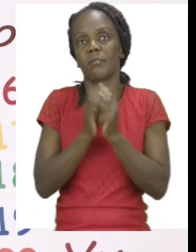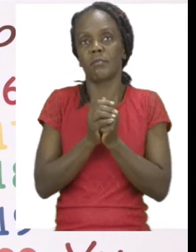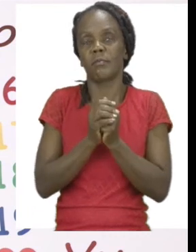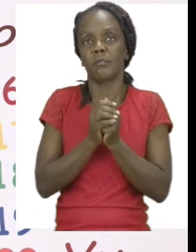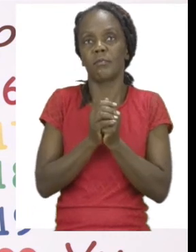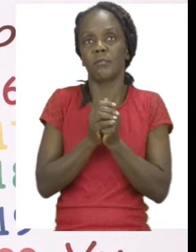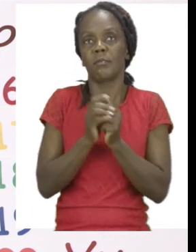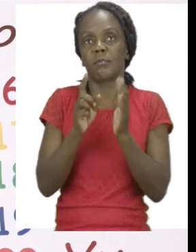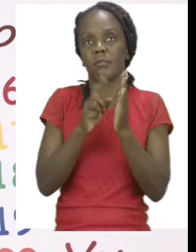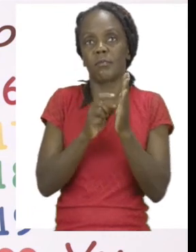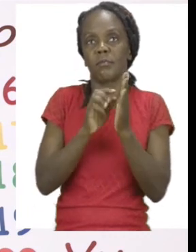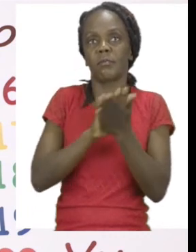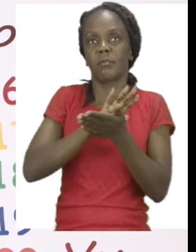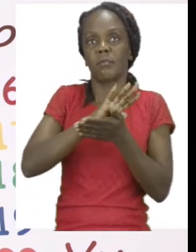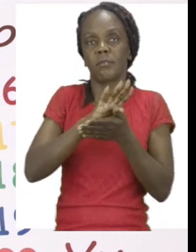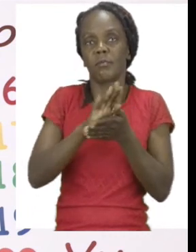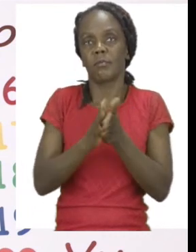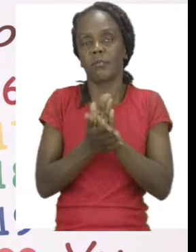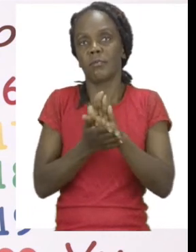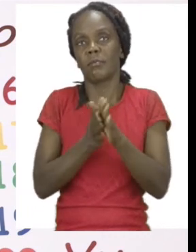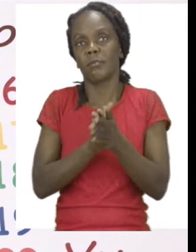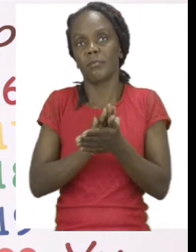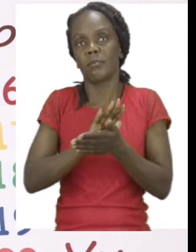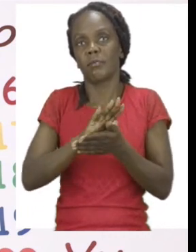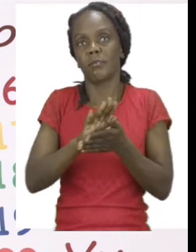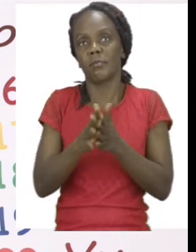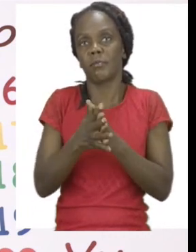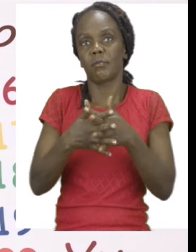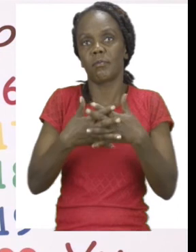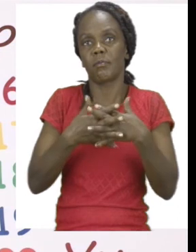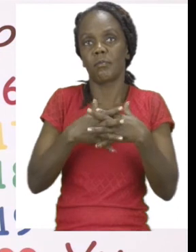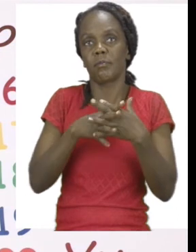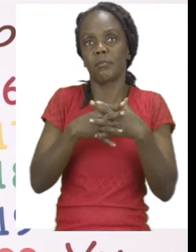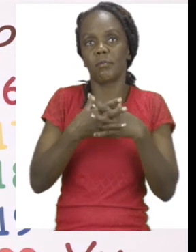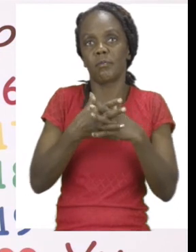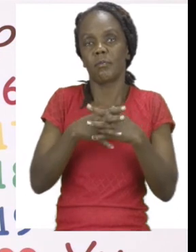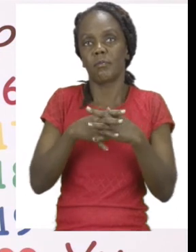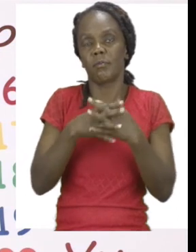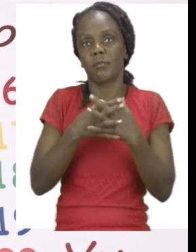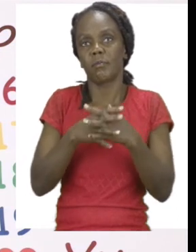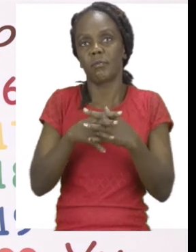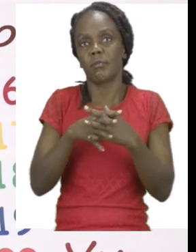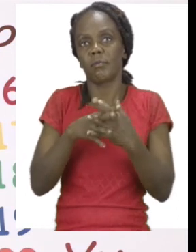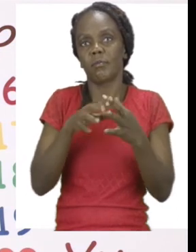rub inside our hands, in between our fingers,